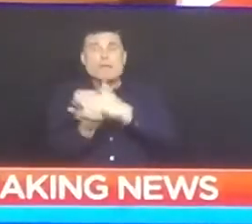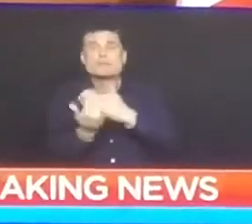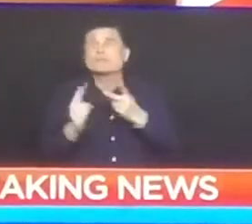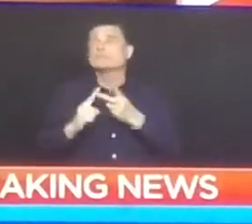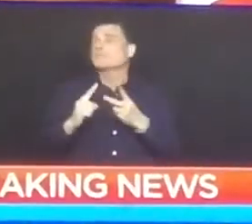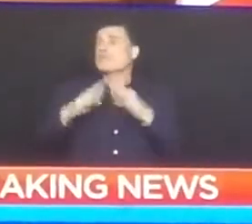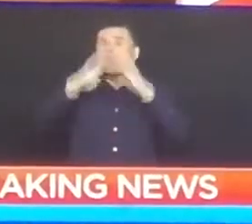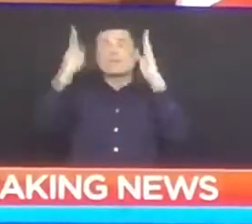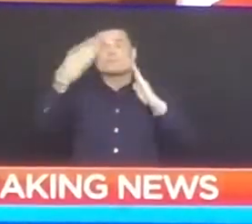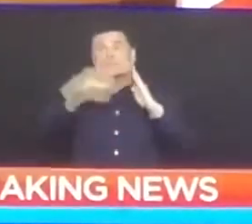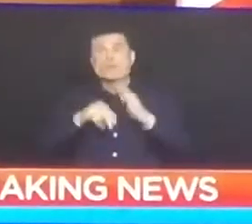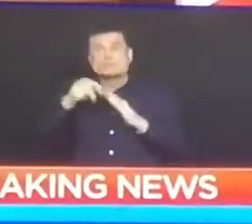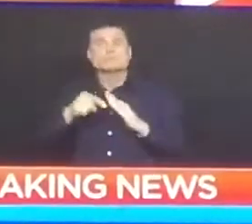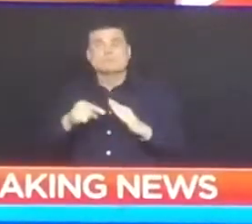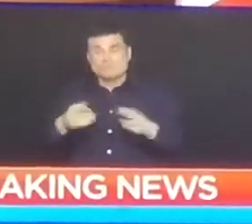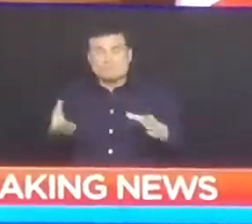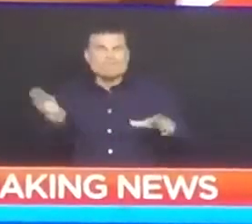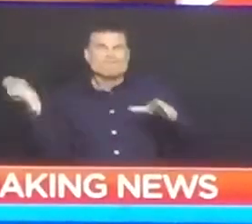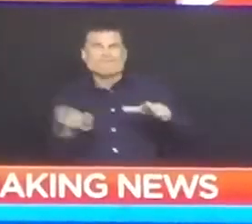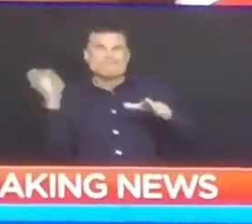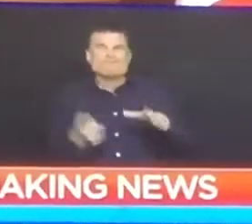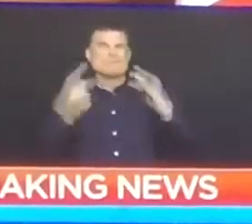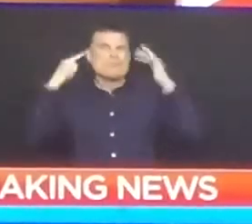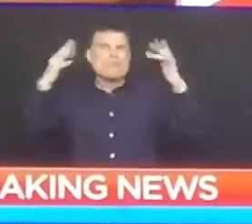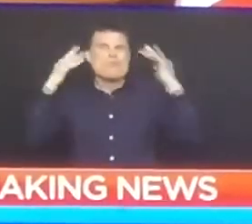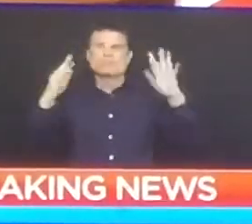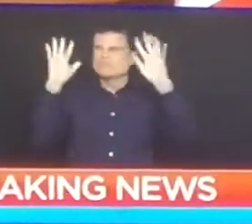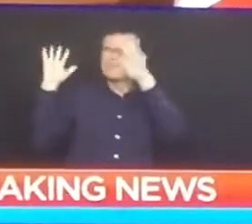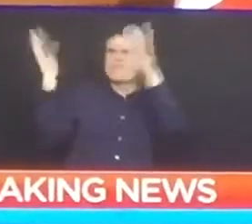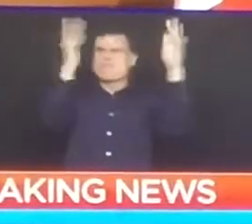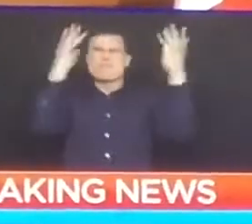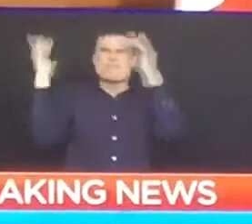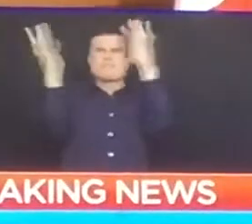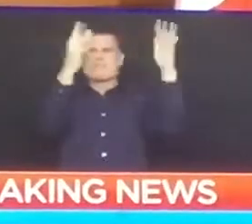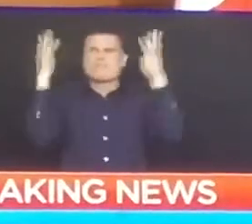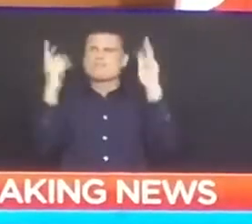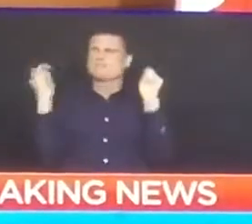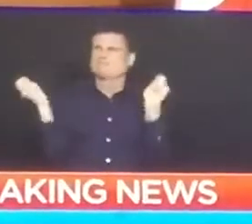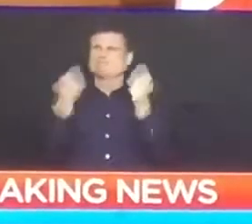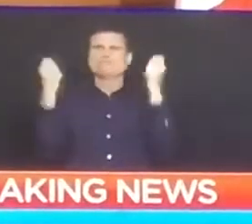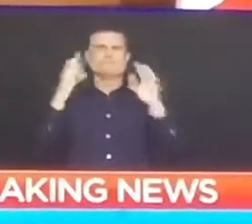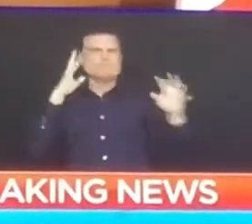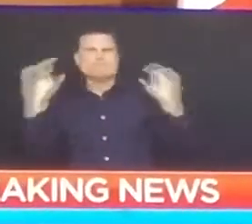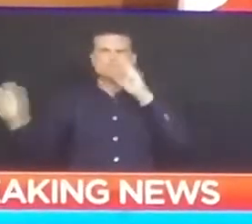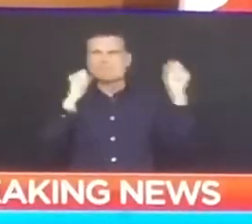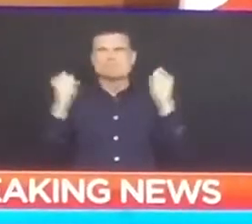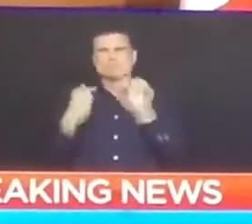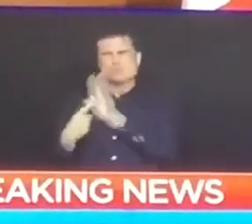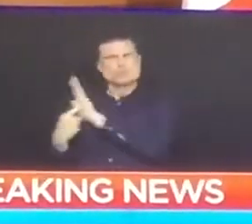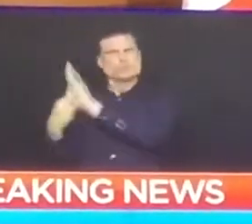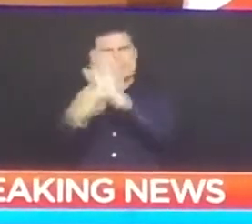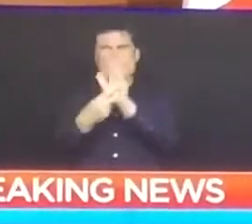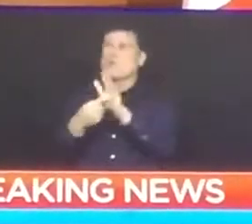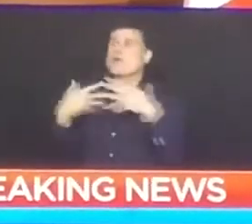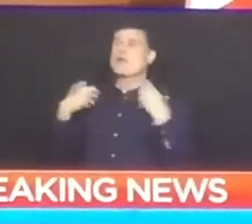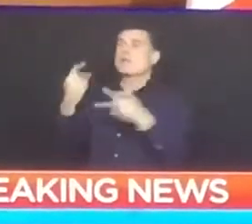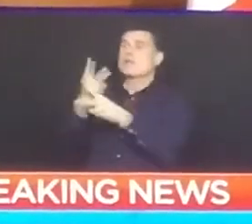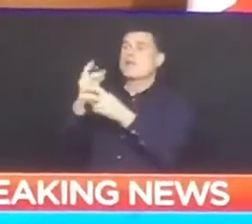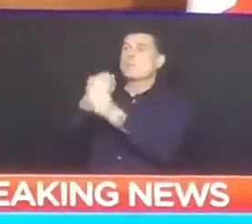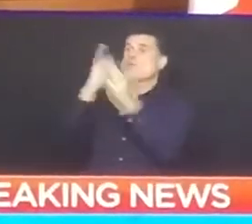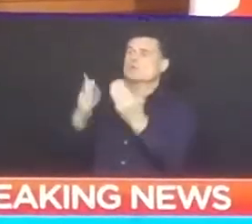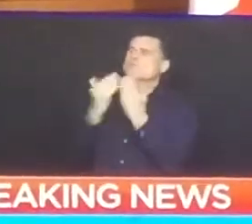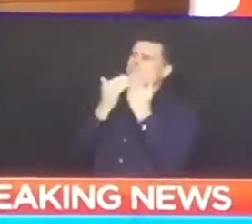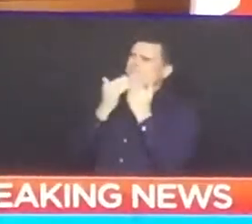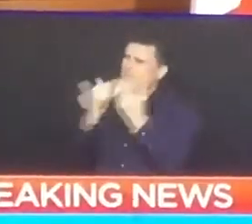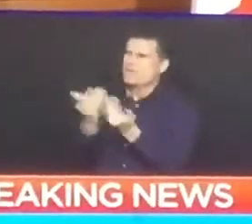you. BC has your back as this pandemic continues. And we have a plan so that if cases surge, our hospitals have